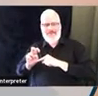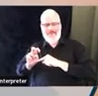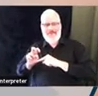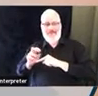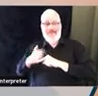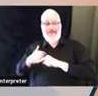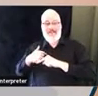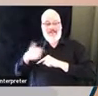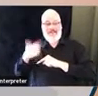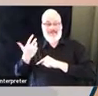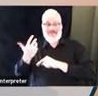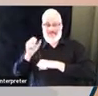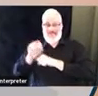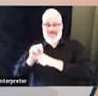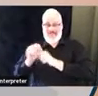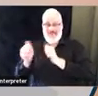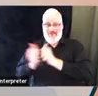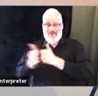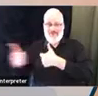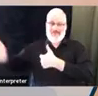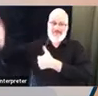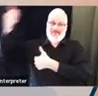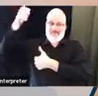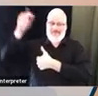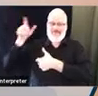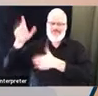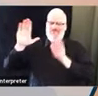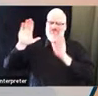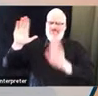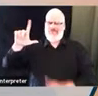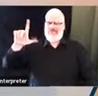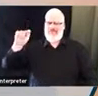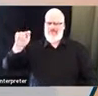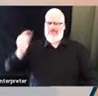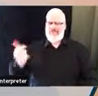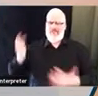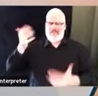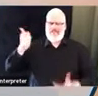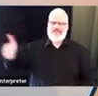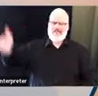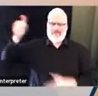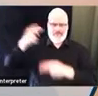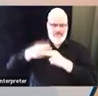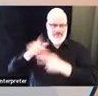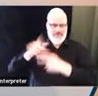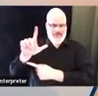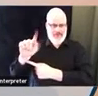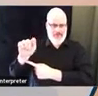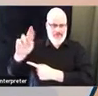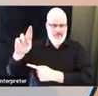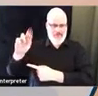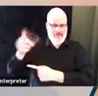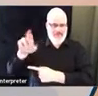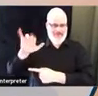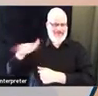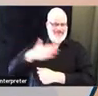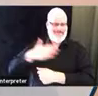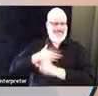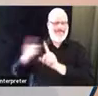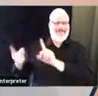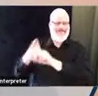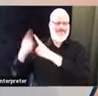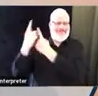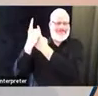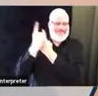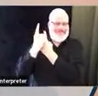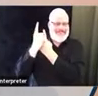Roger Lunt, who was one of the first mentors I had in the fire service. And he was so enthusiastic